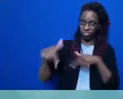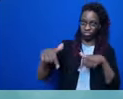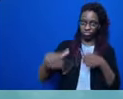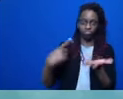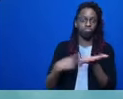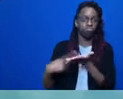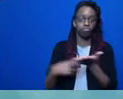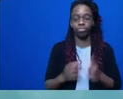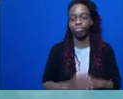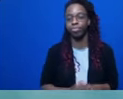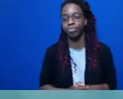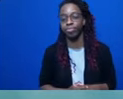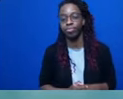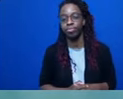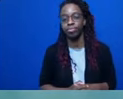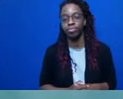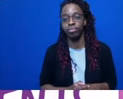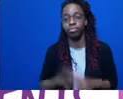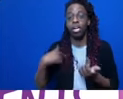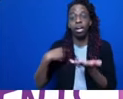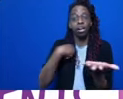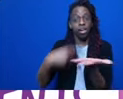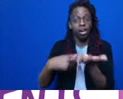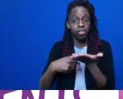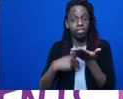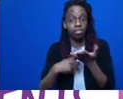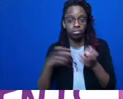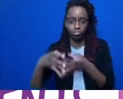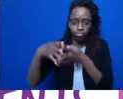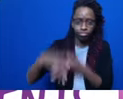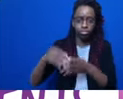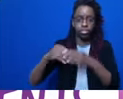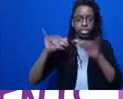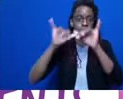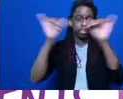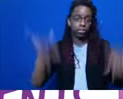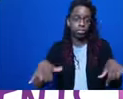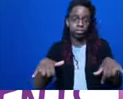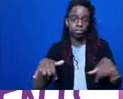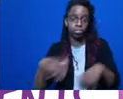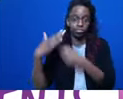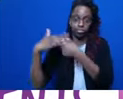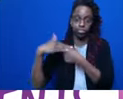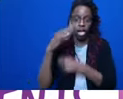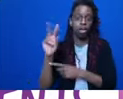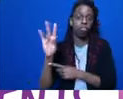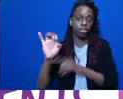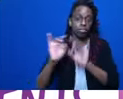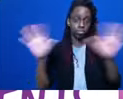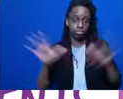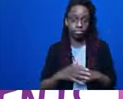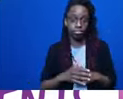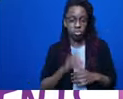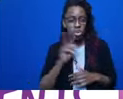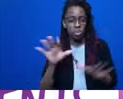in oppression and violence. And I think it's really important that I name at the beginning